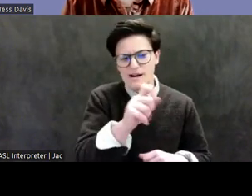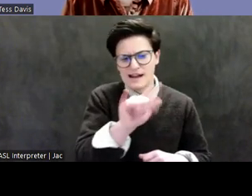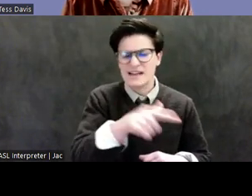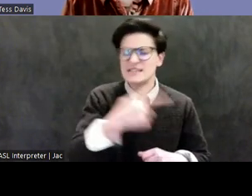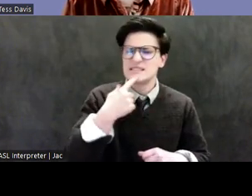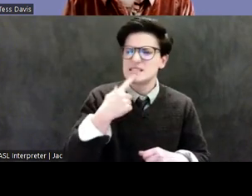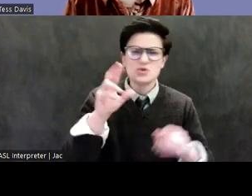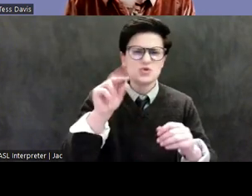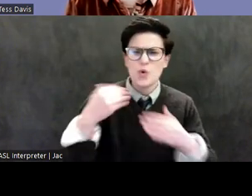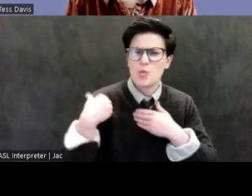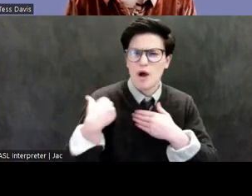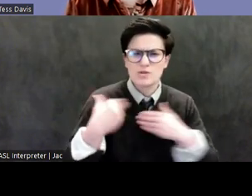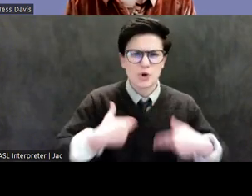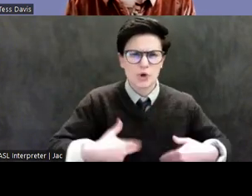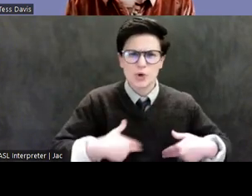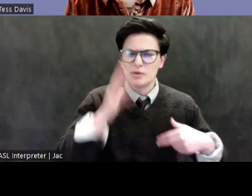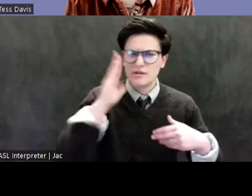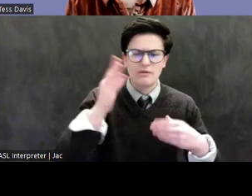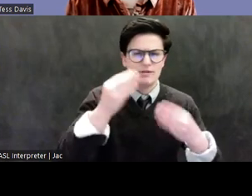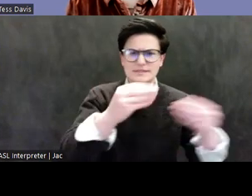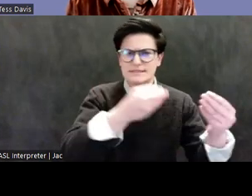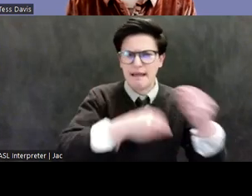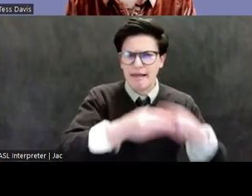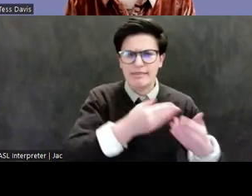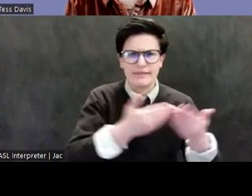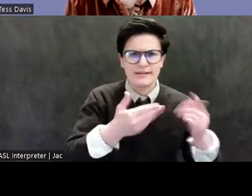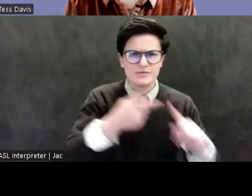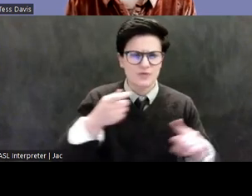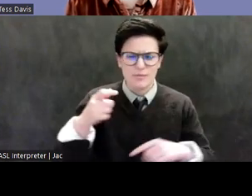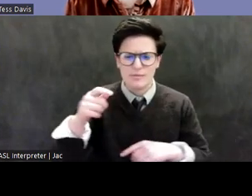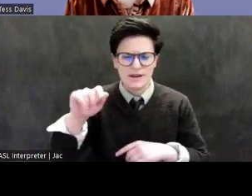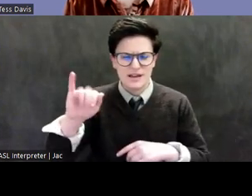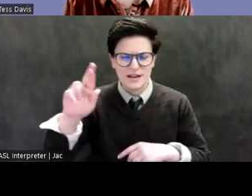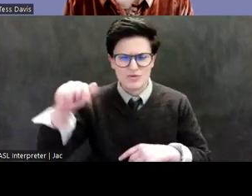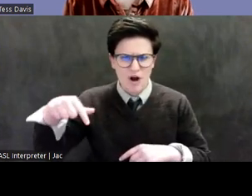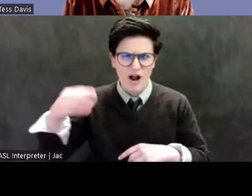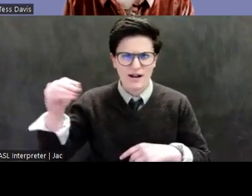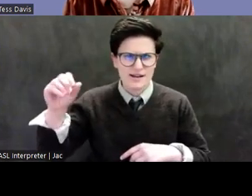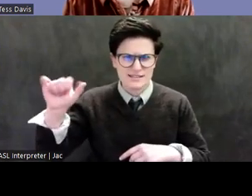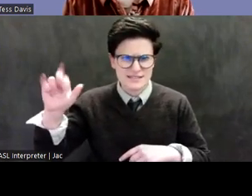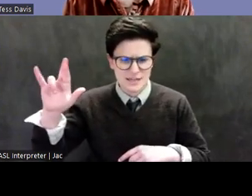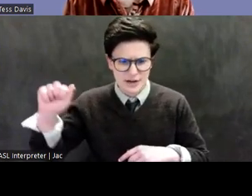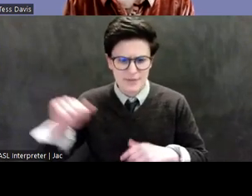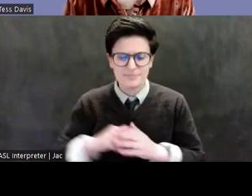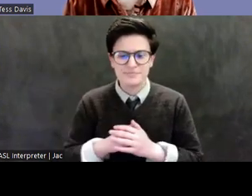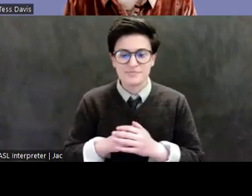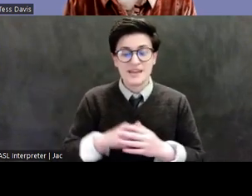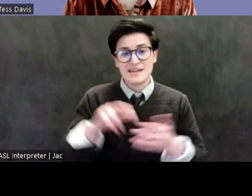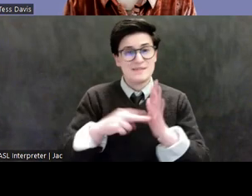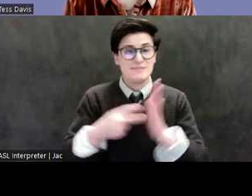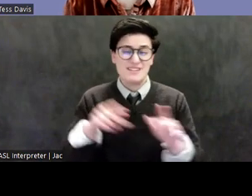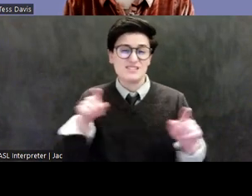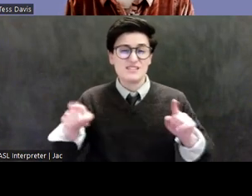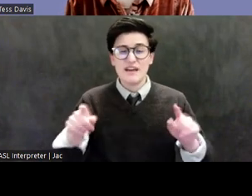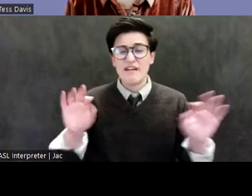The overarching message was that due to their own ethical standards and self-regulation, there was no demand for